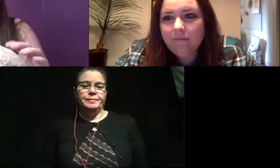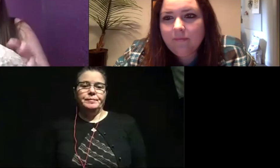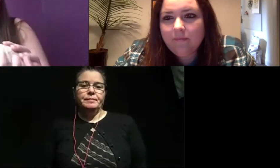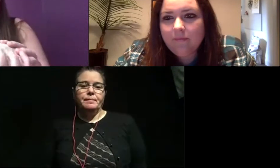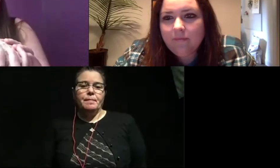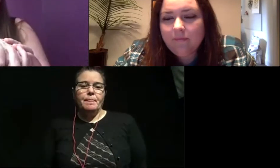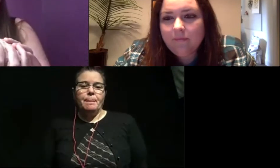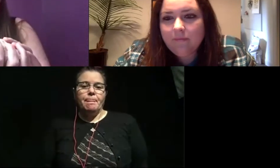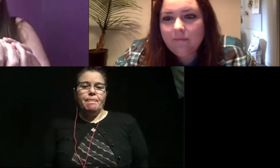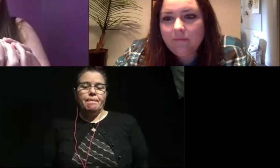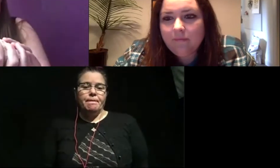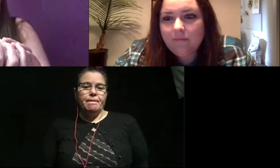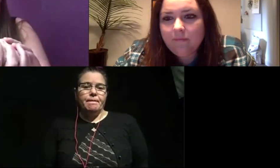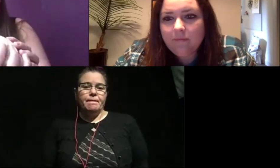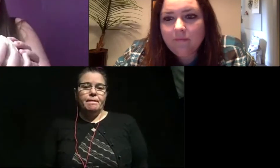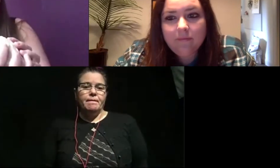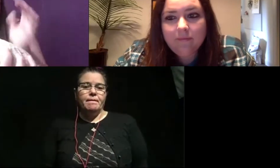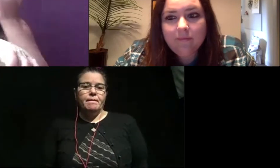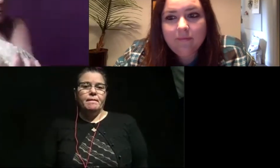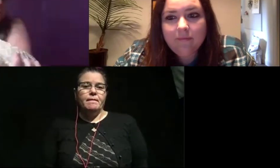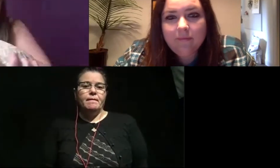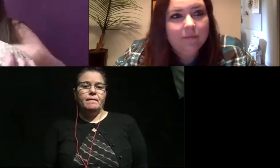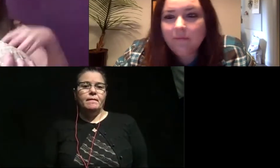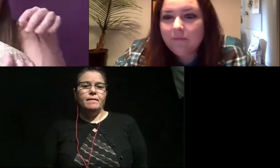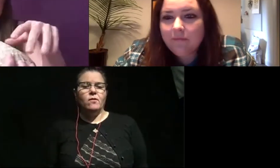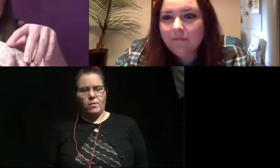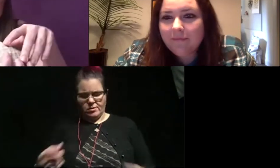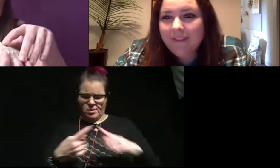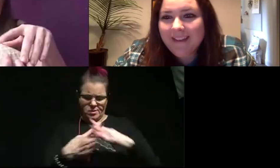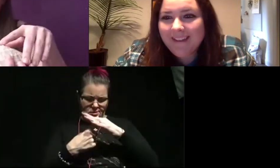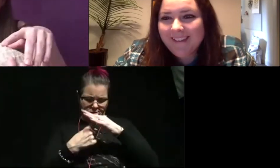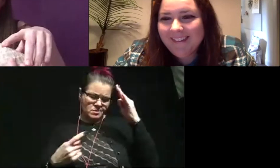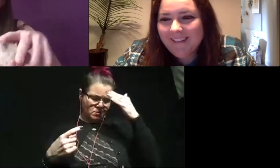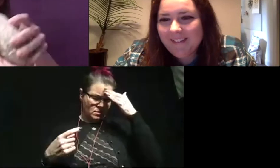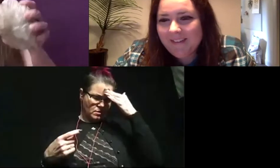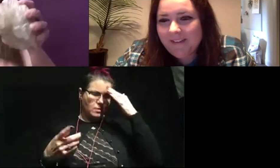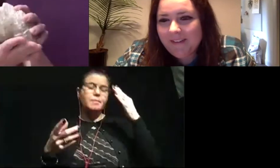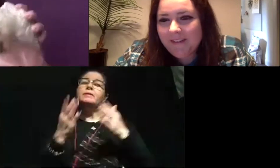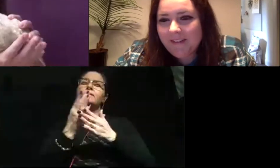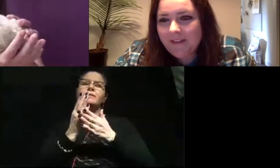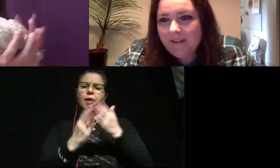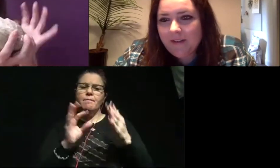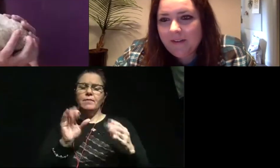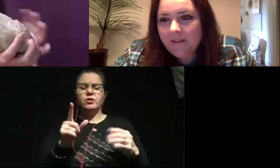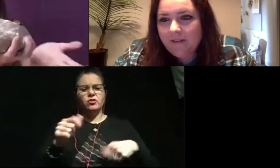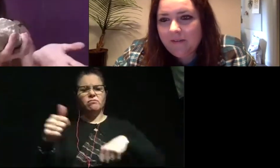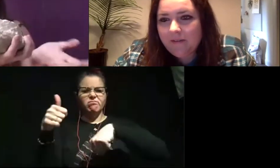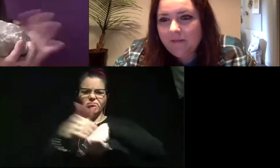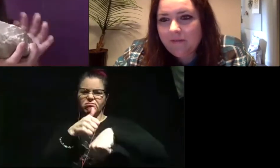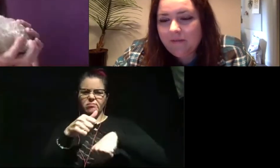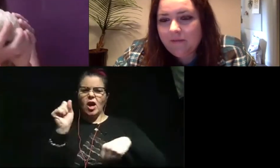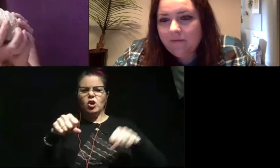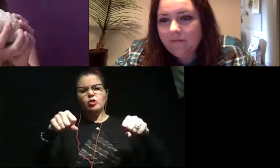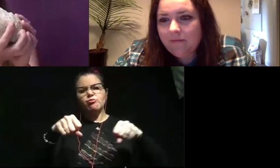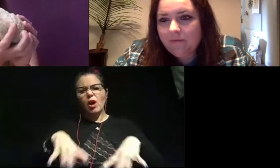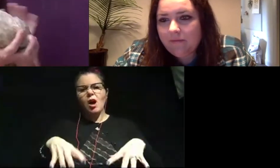so excuse me, I completely lost my train of thought for a second, but some fossils, this is a pretty sturdy one, right? I could drop it and it